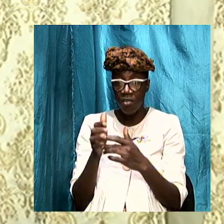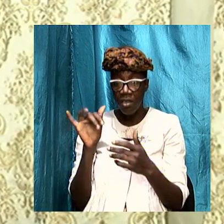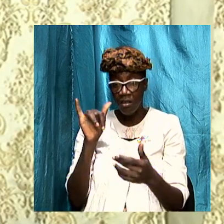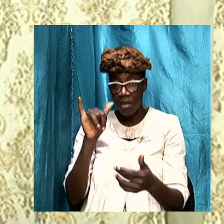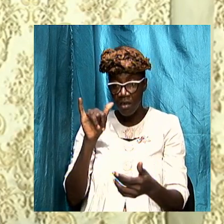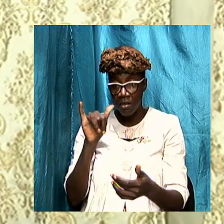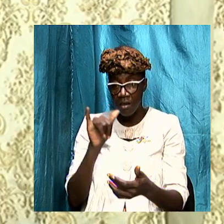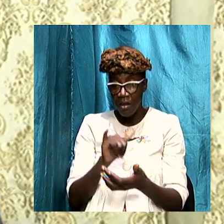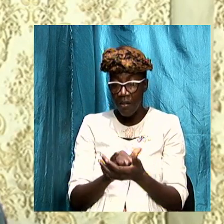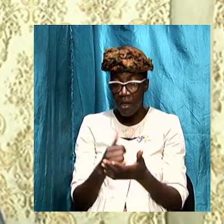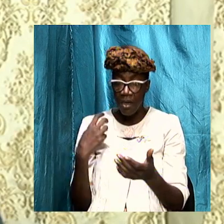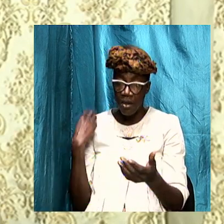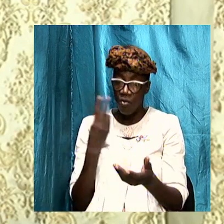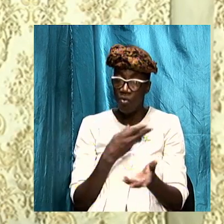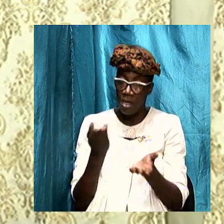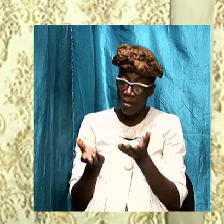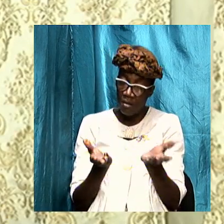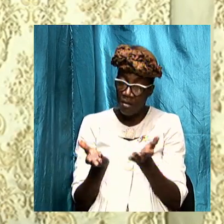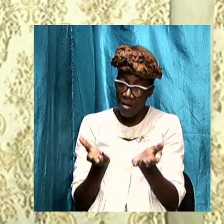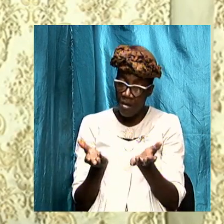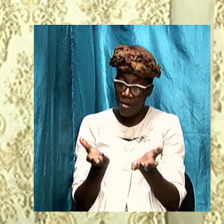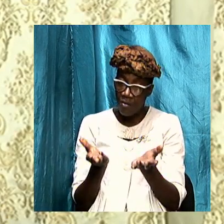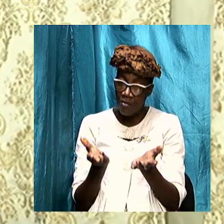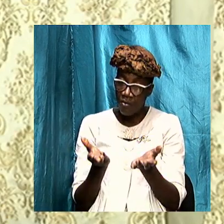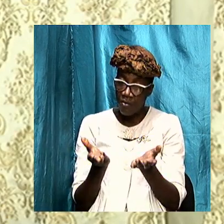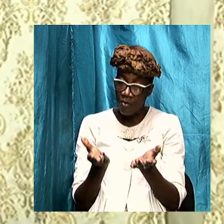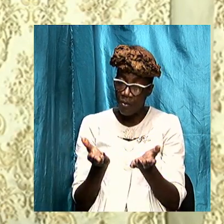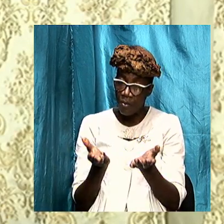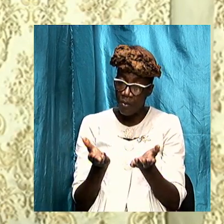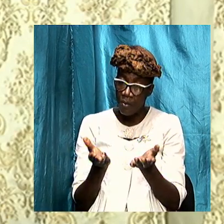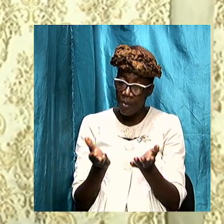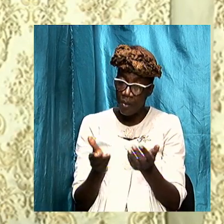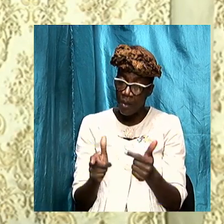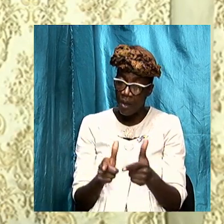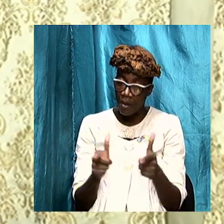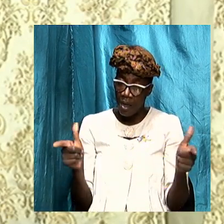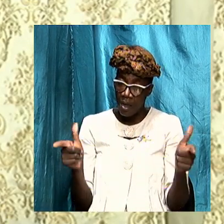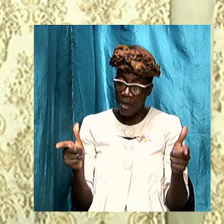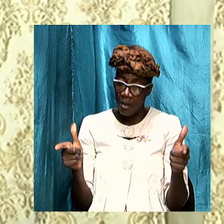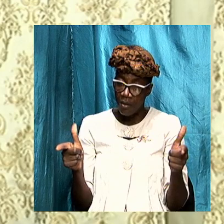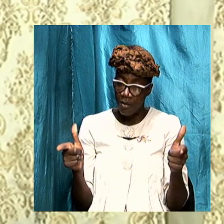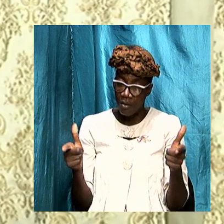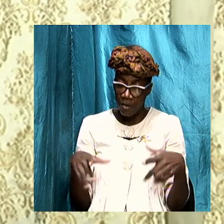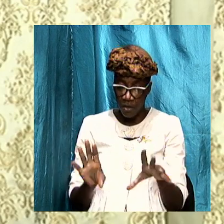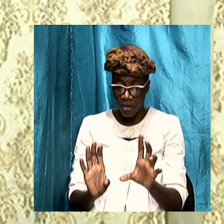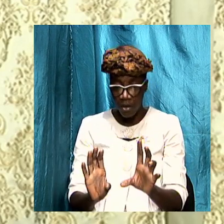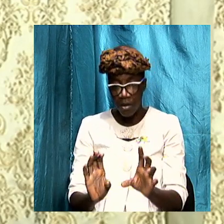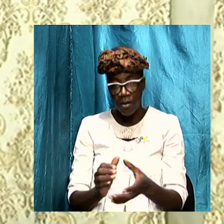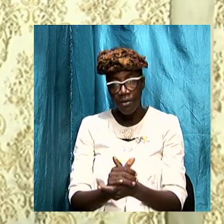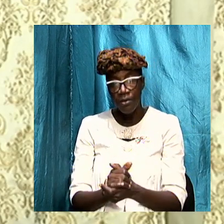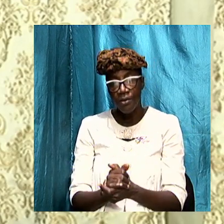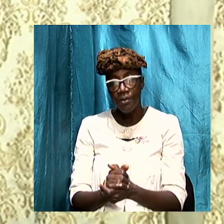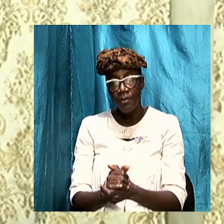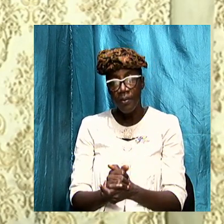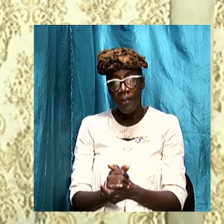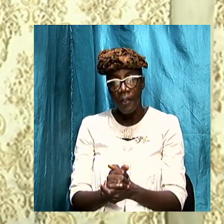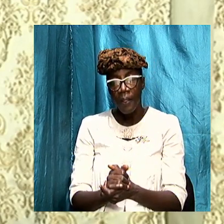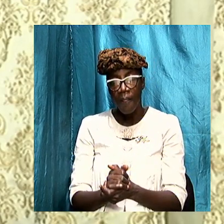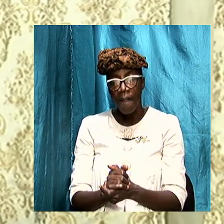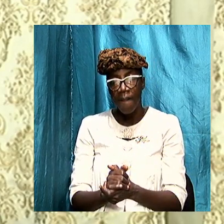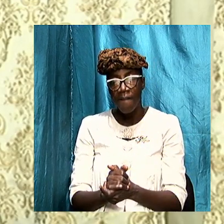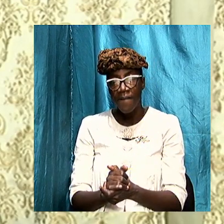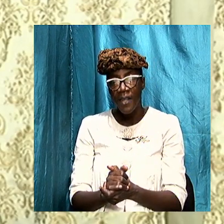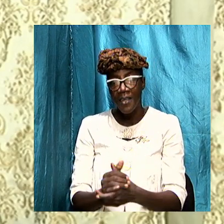we serve is large and he's in charge and he's